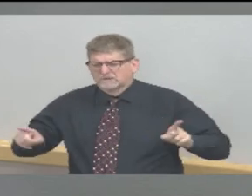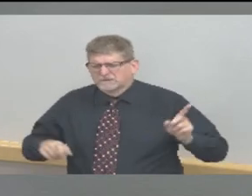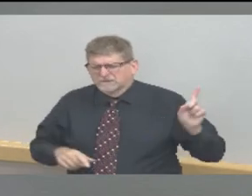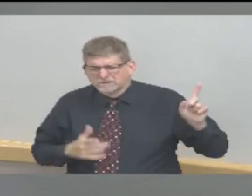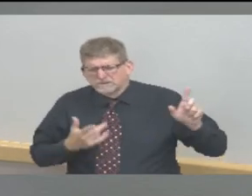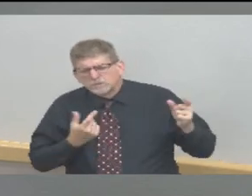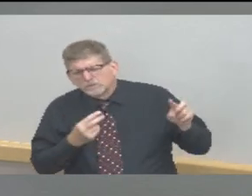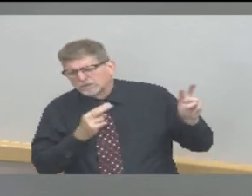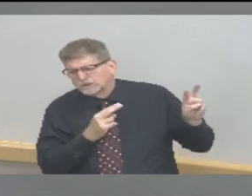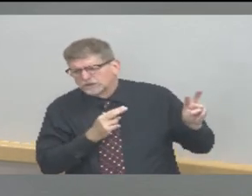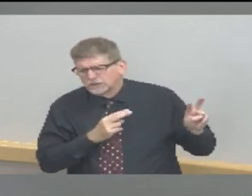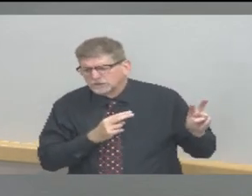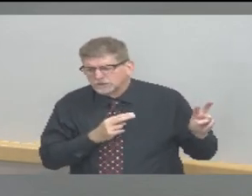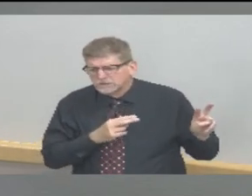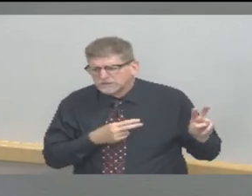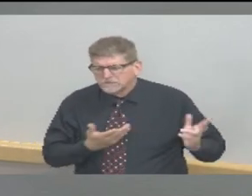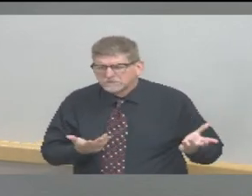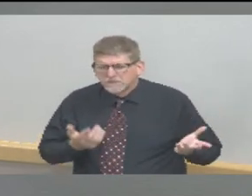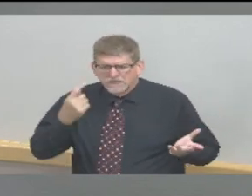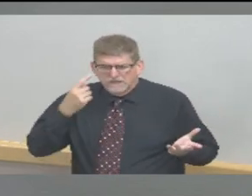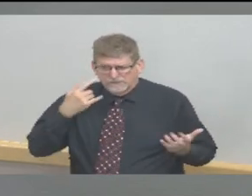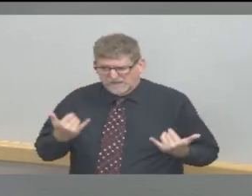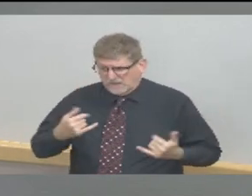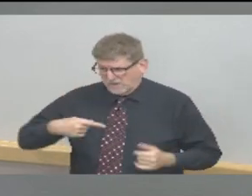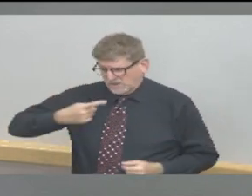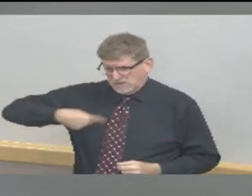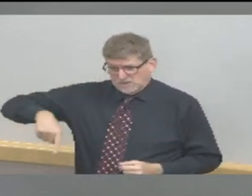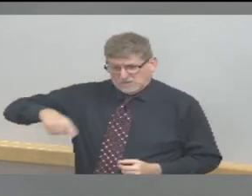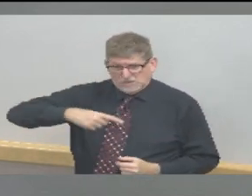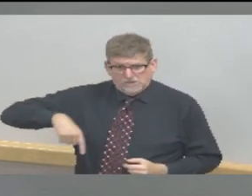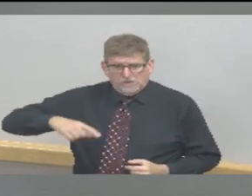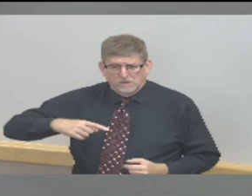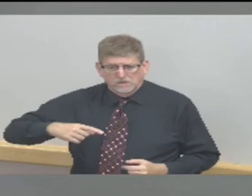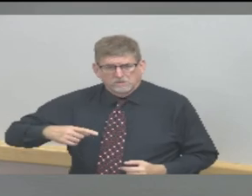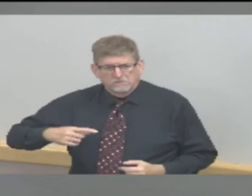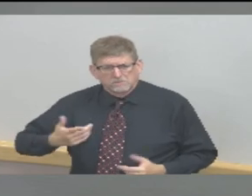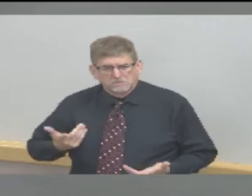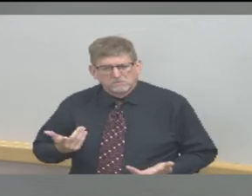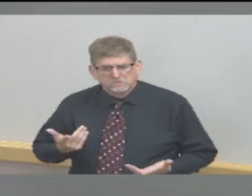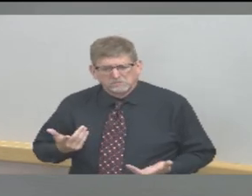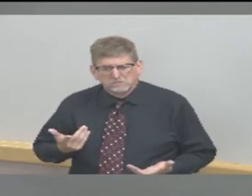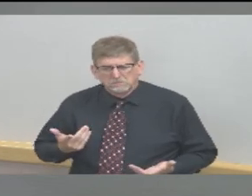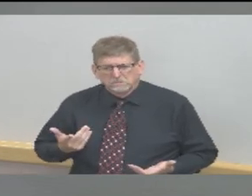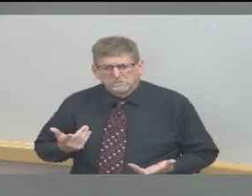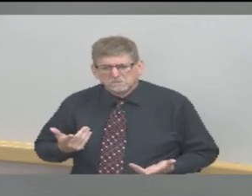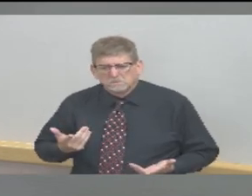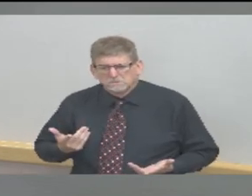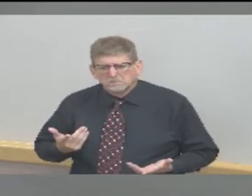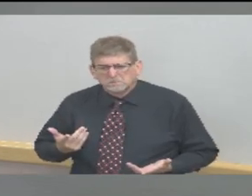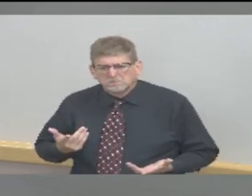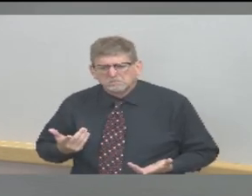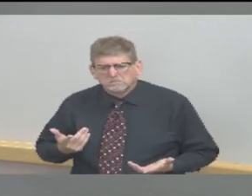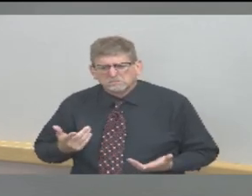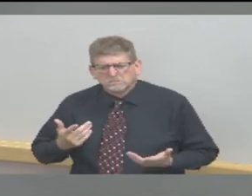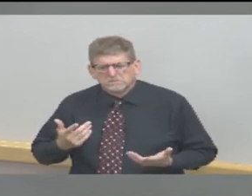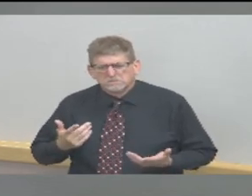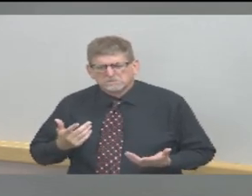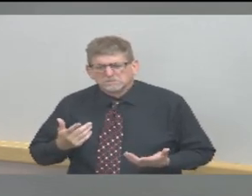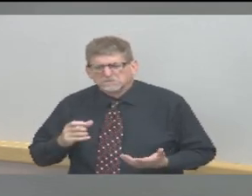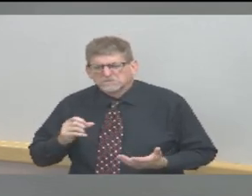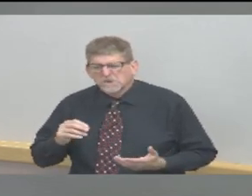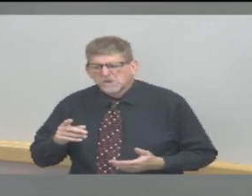we are operating under the interpretation of his Back on Track Indiana plan as meaning that